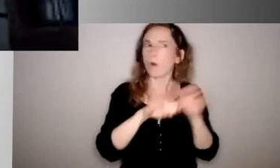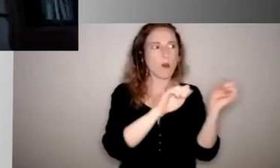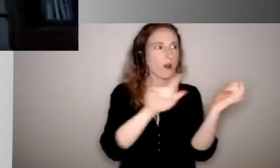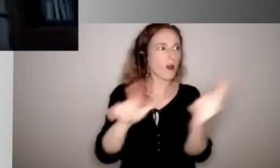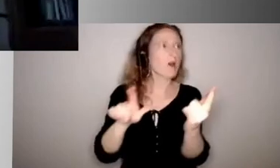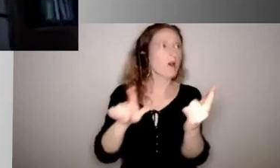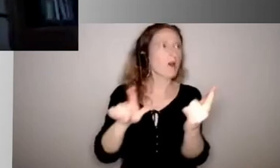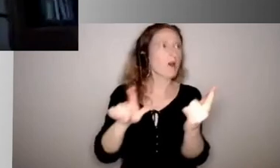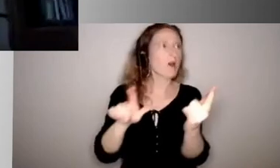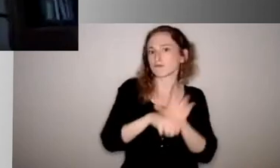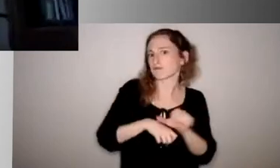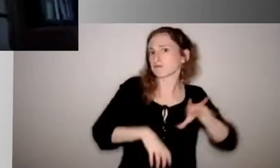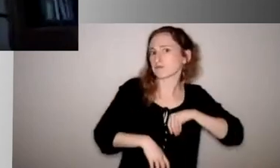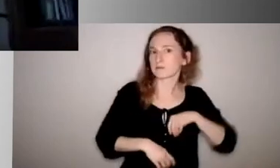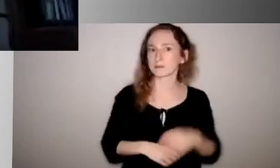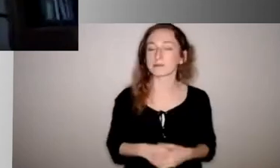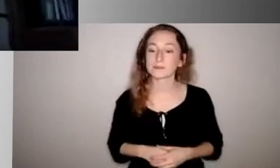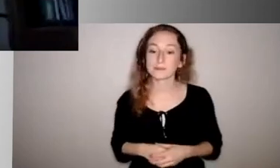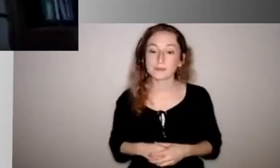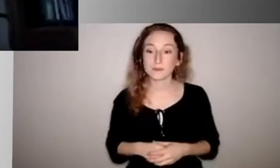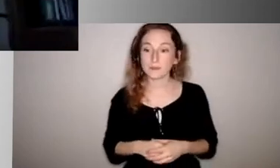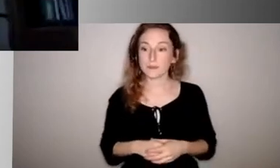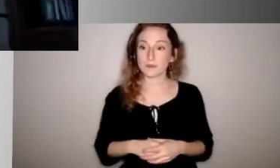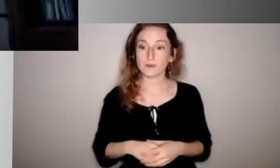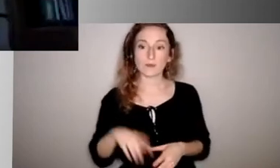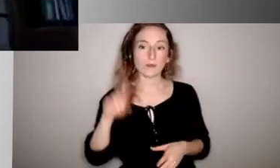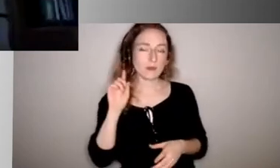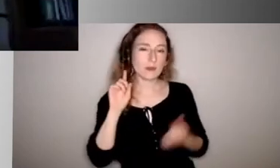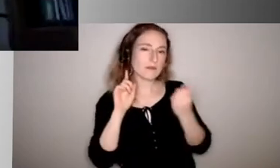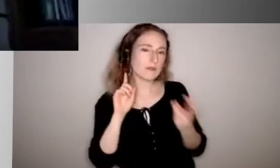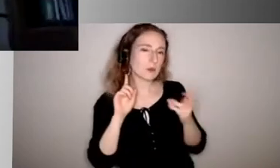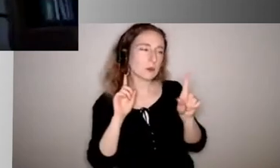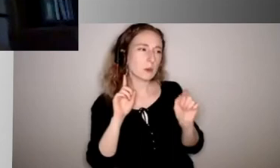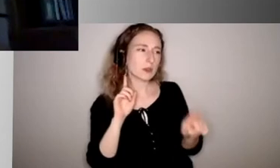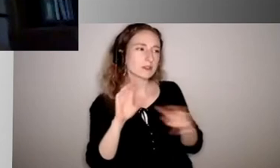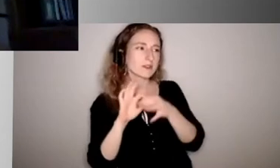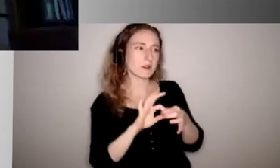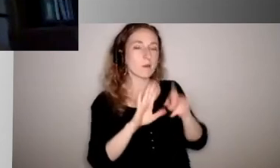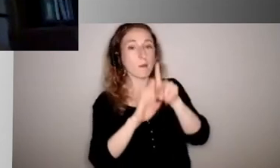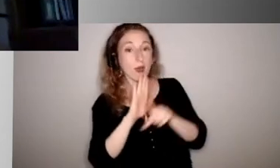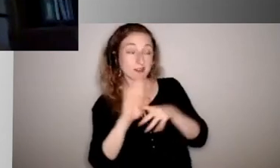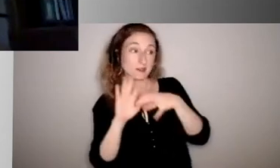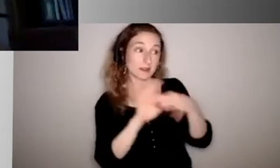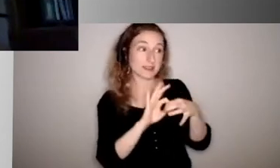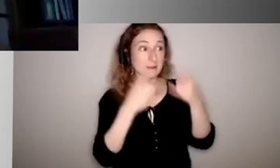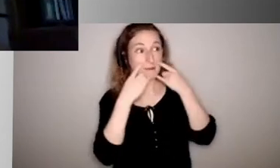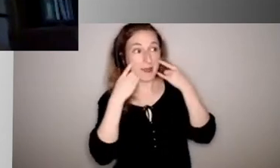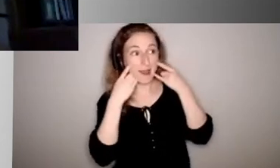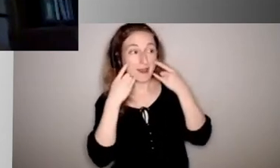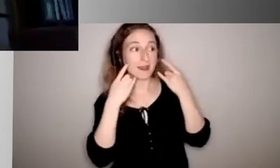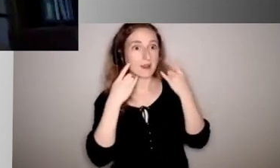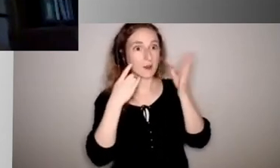Some of the, I've seen a few questions come in that ask about, you know, the policies on mask wearing, you know, would this become a